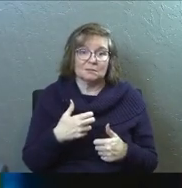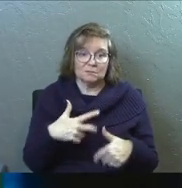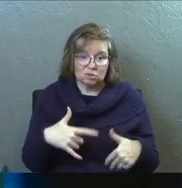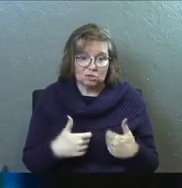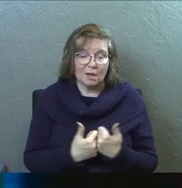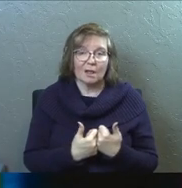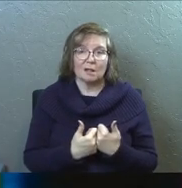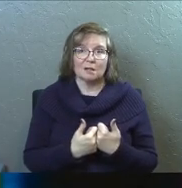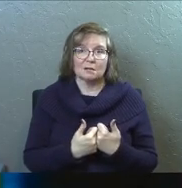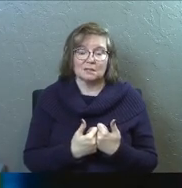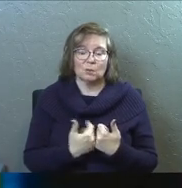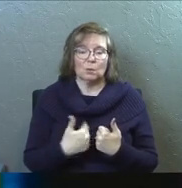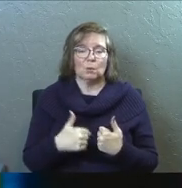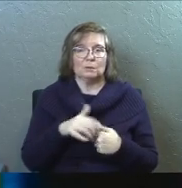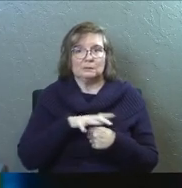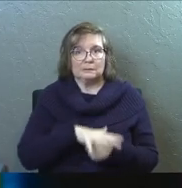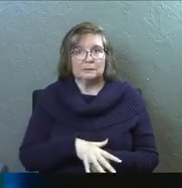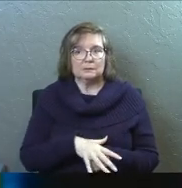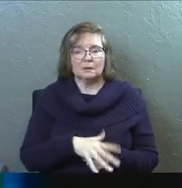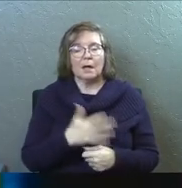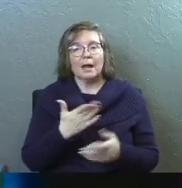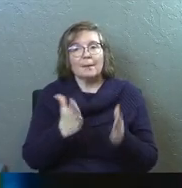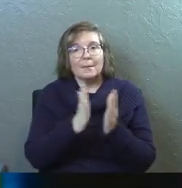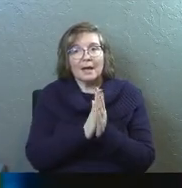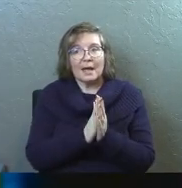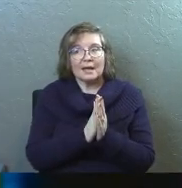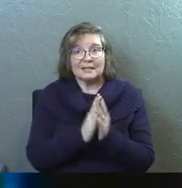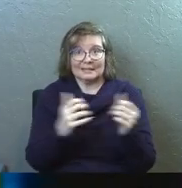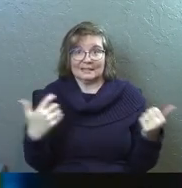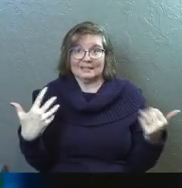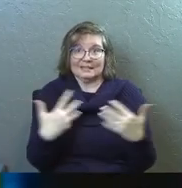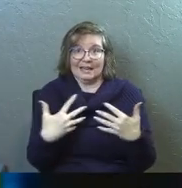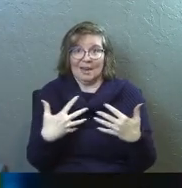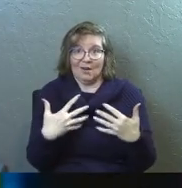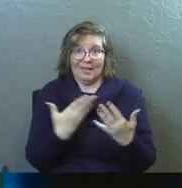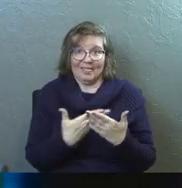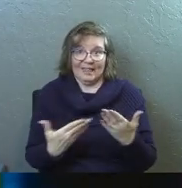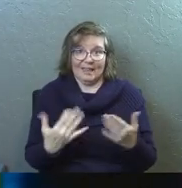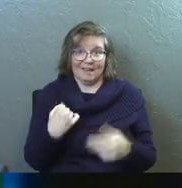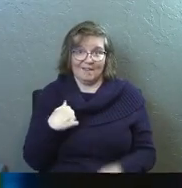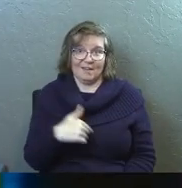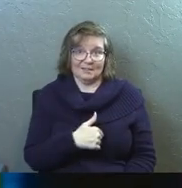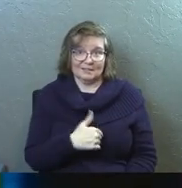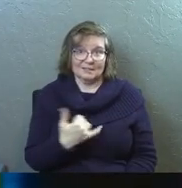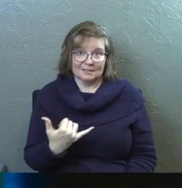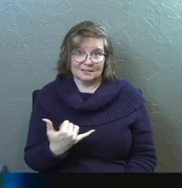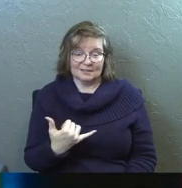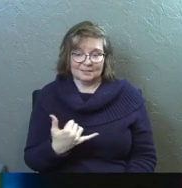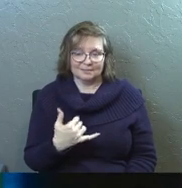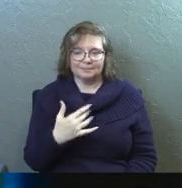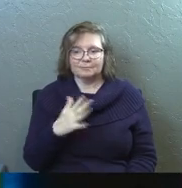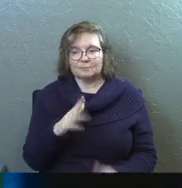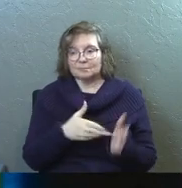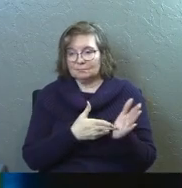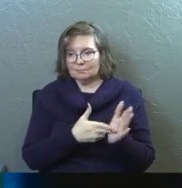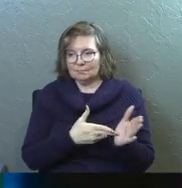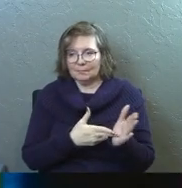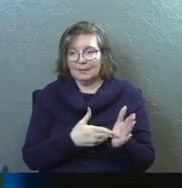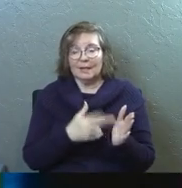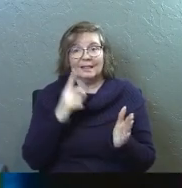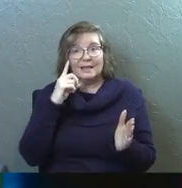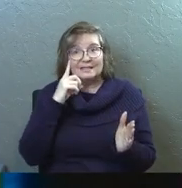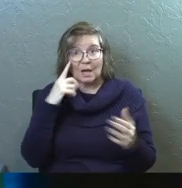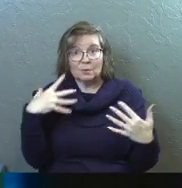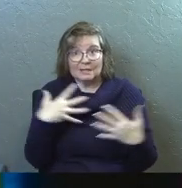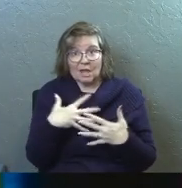challenging, that are stretching you. And I'm going to ask a scary, dangerous thing of us. Because let's be honest, that